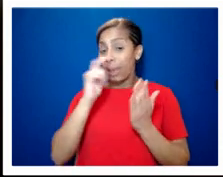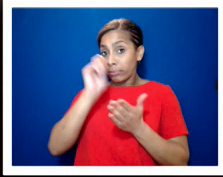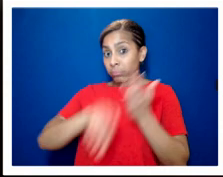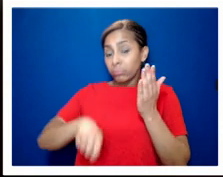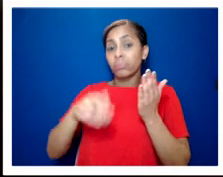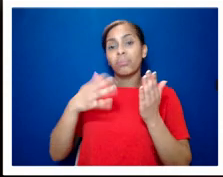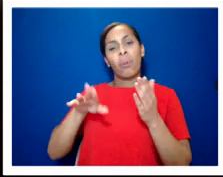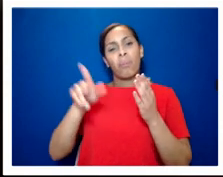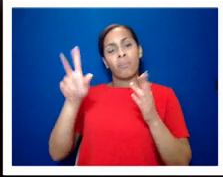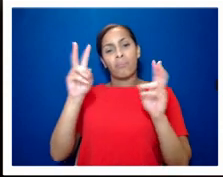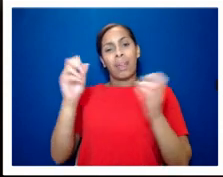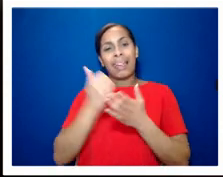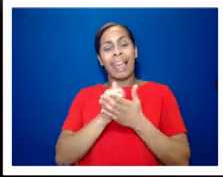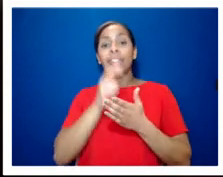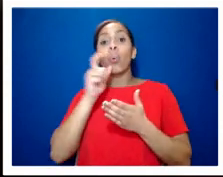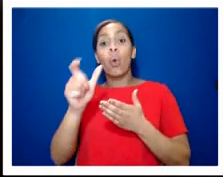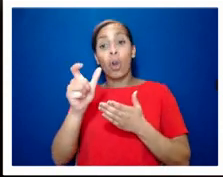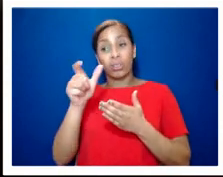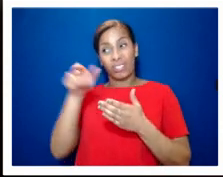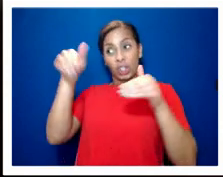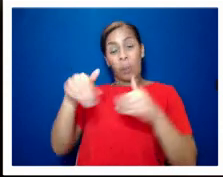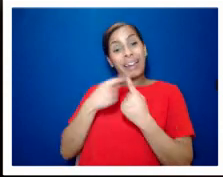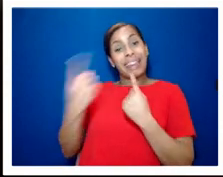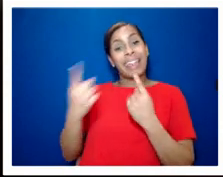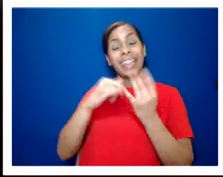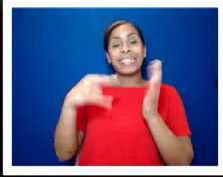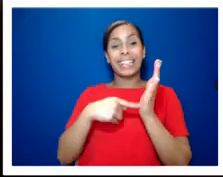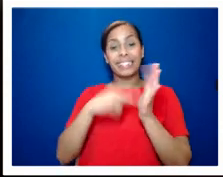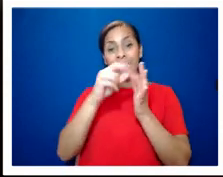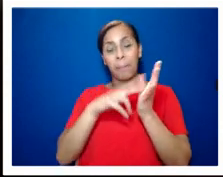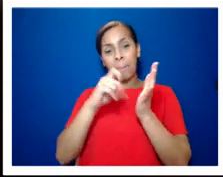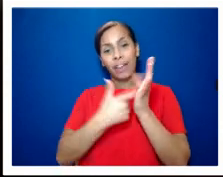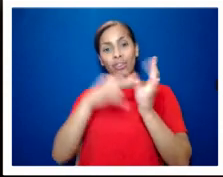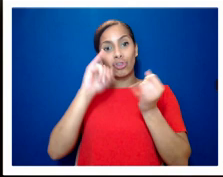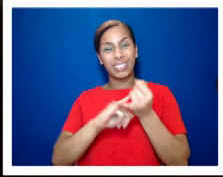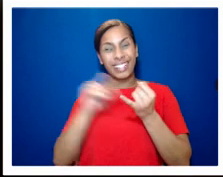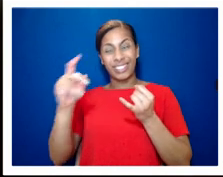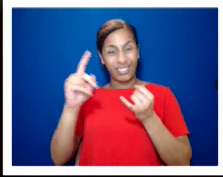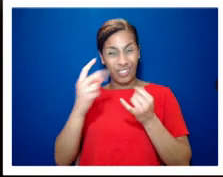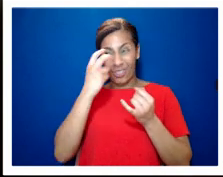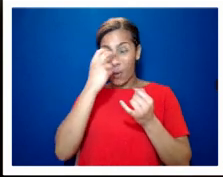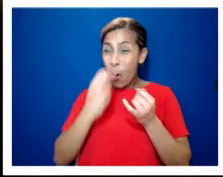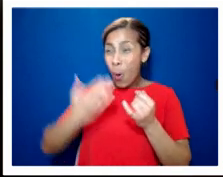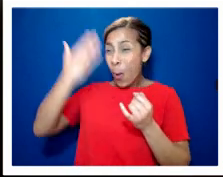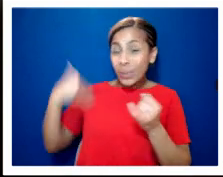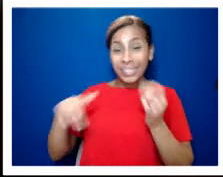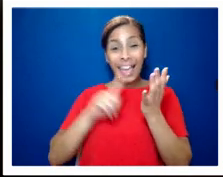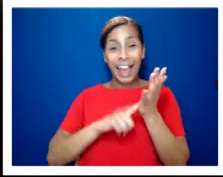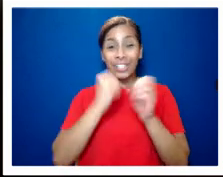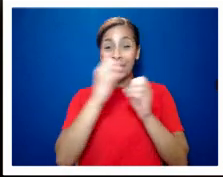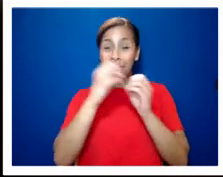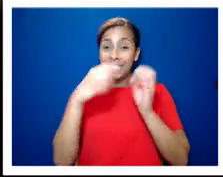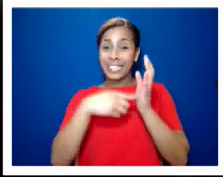from us in st pancras in london um the uk's oldest lgbtq plus bookshop and that's in a tab